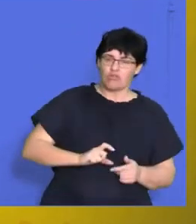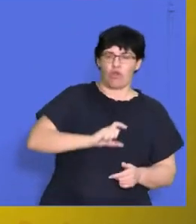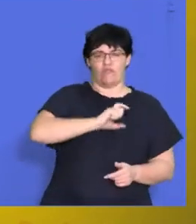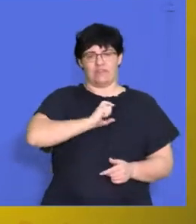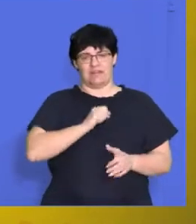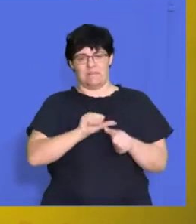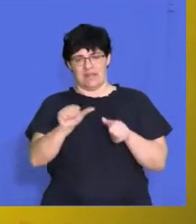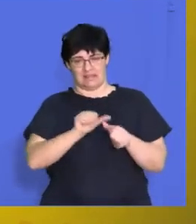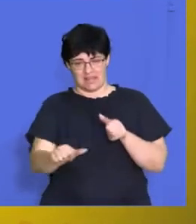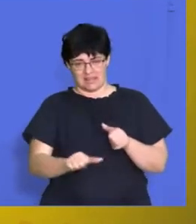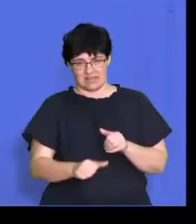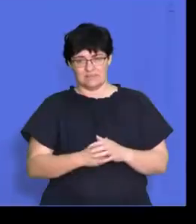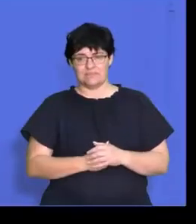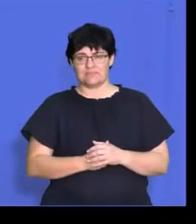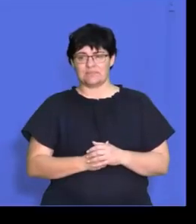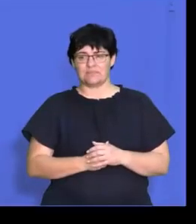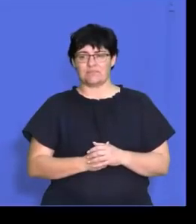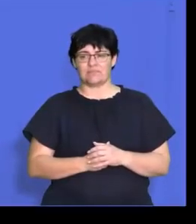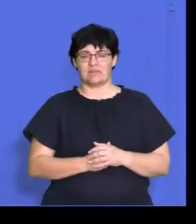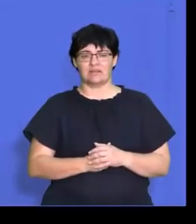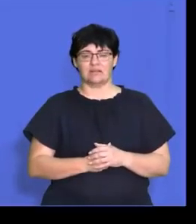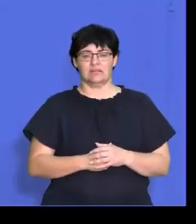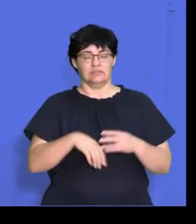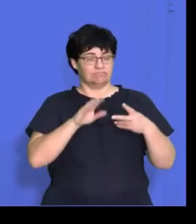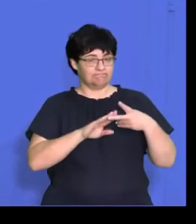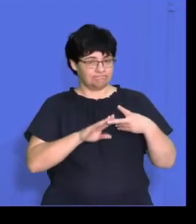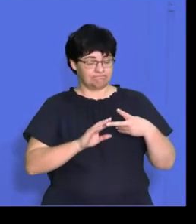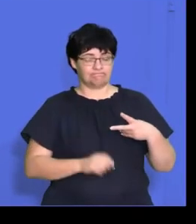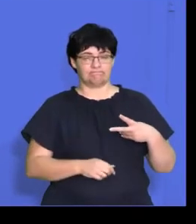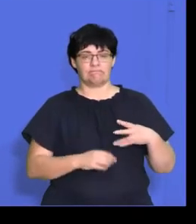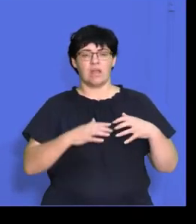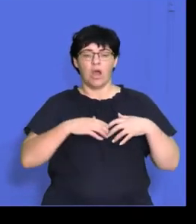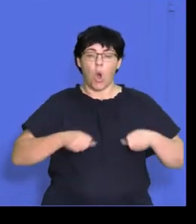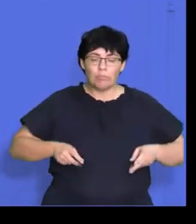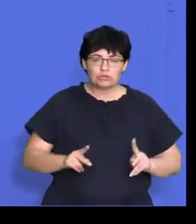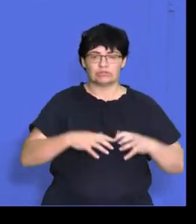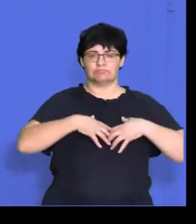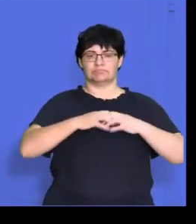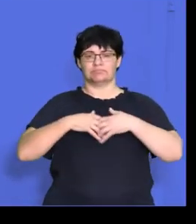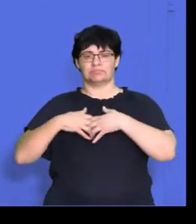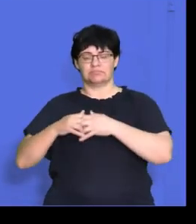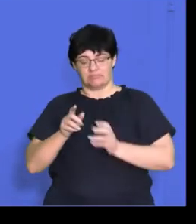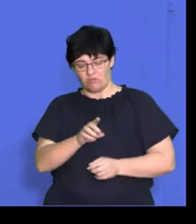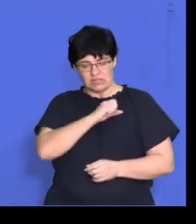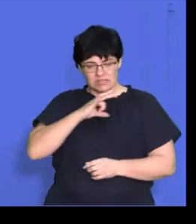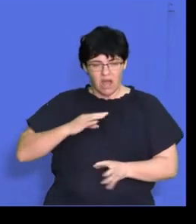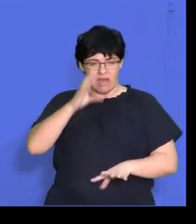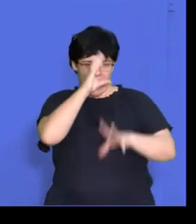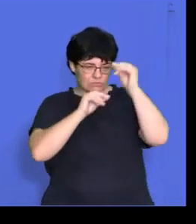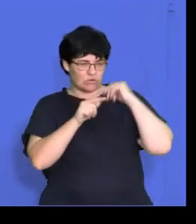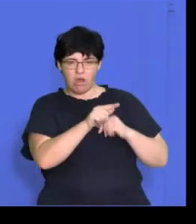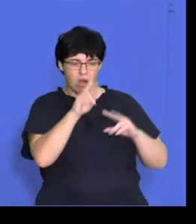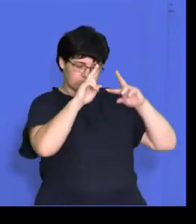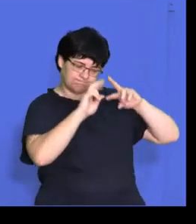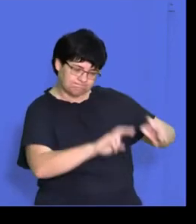in the business. So you must create opportunities for the new employee to experience or